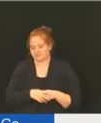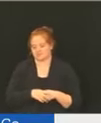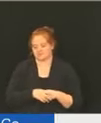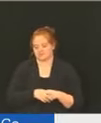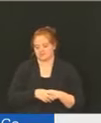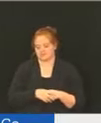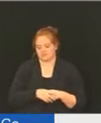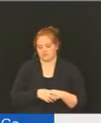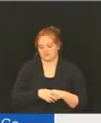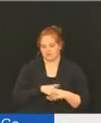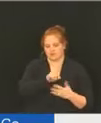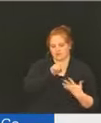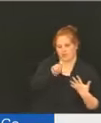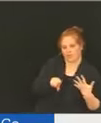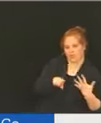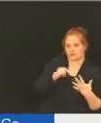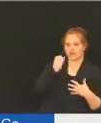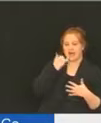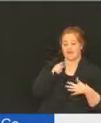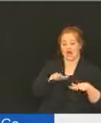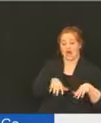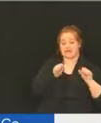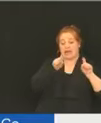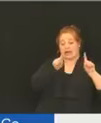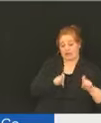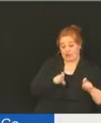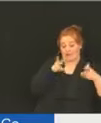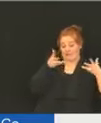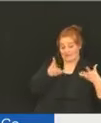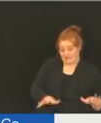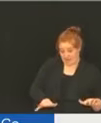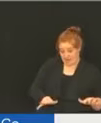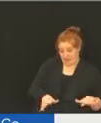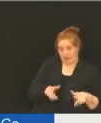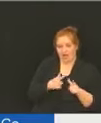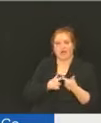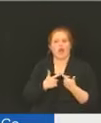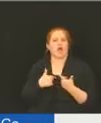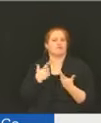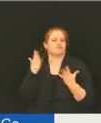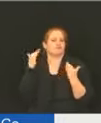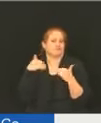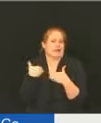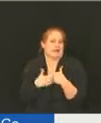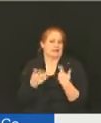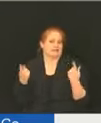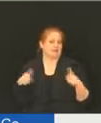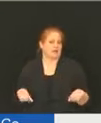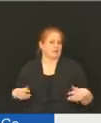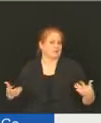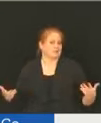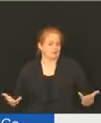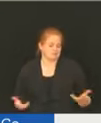If I've taken the phase two survey, what can I expect to happen next? What kind of communication should I be on the lookout for?